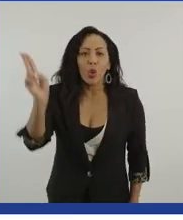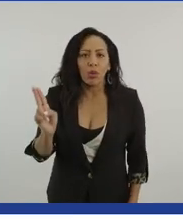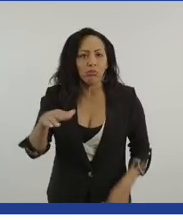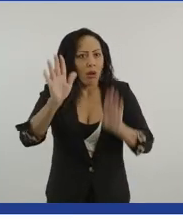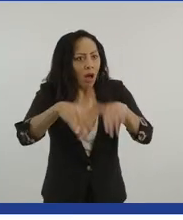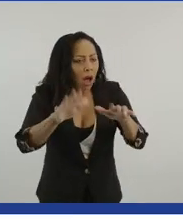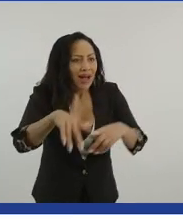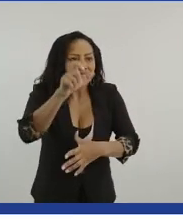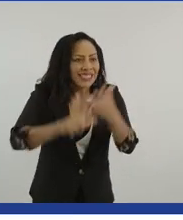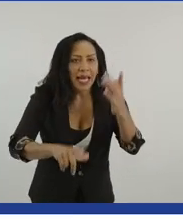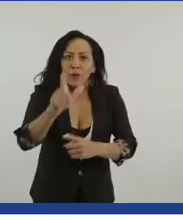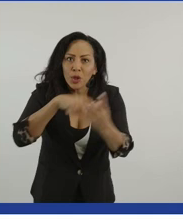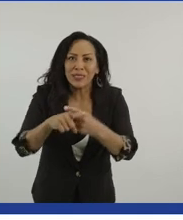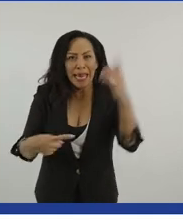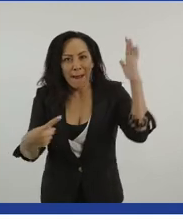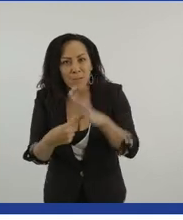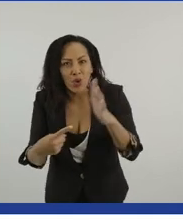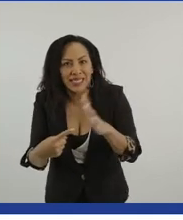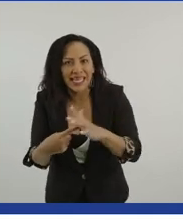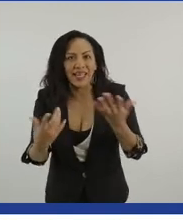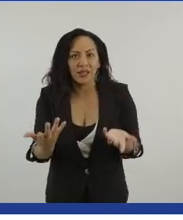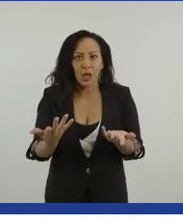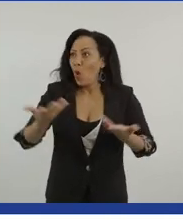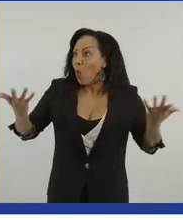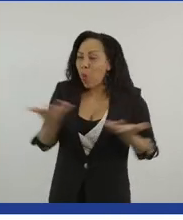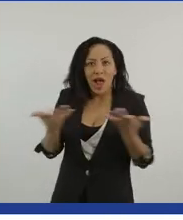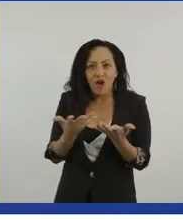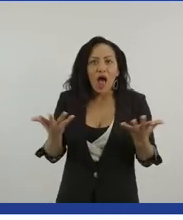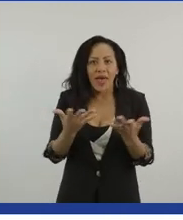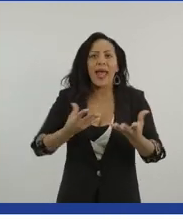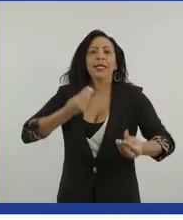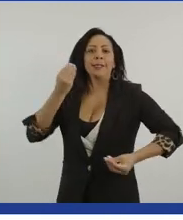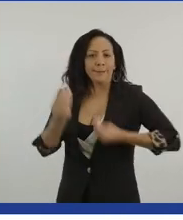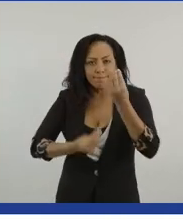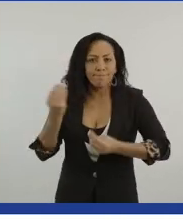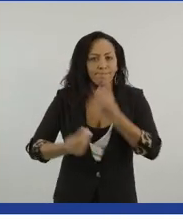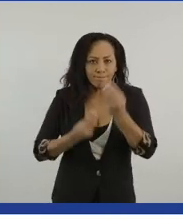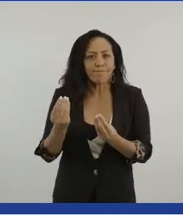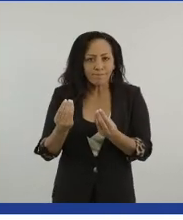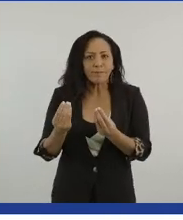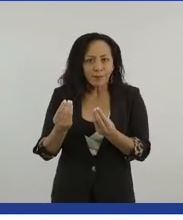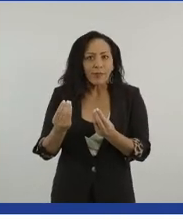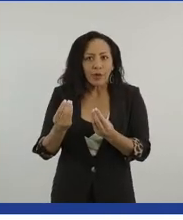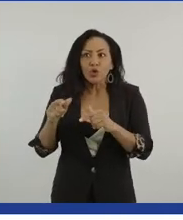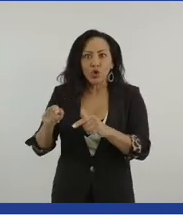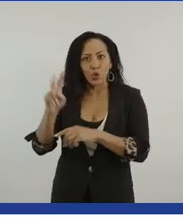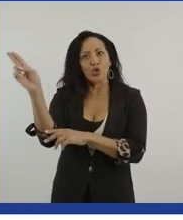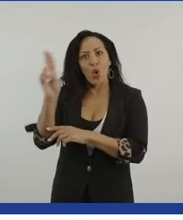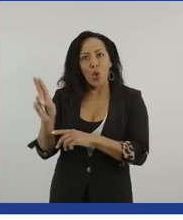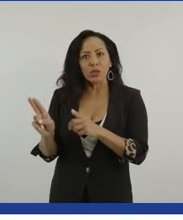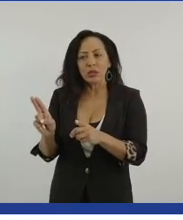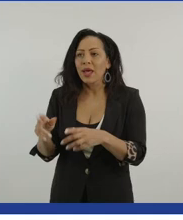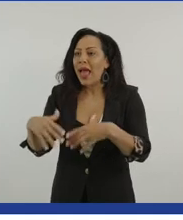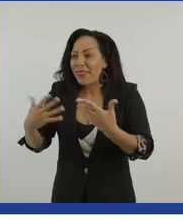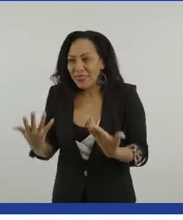community hit is, where that disability community is in respect with all of us, uh, and how we utilize,